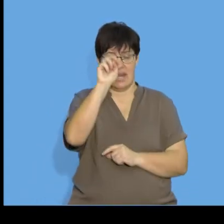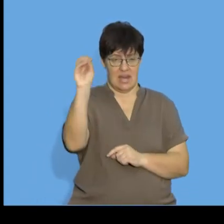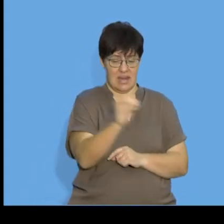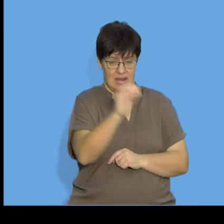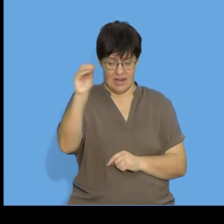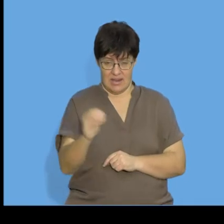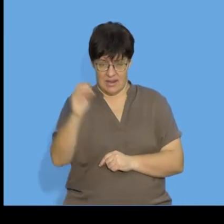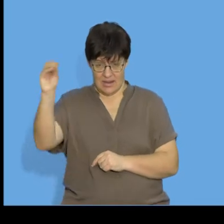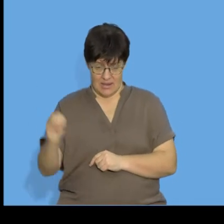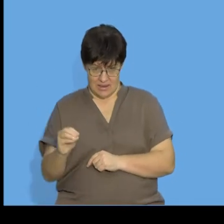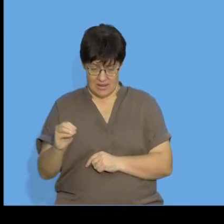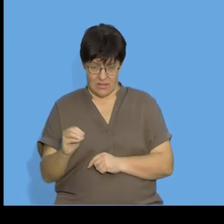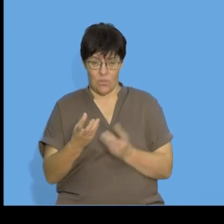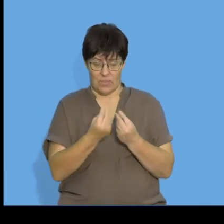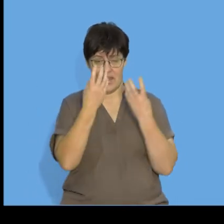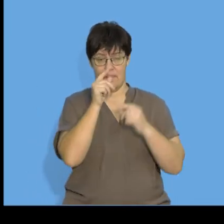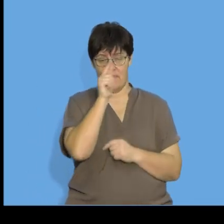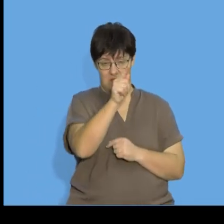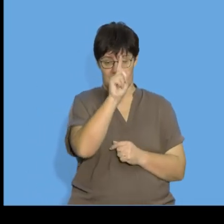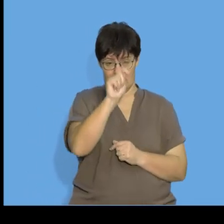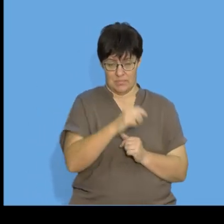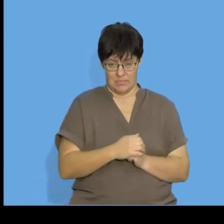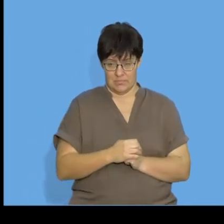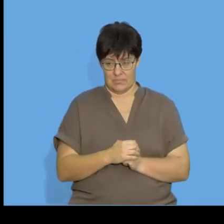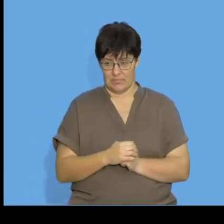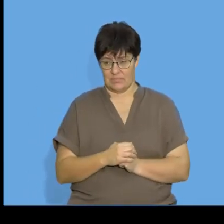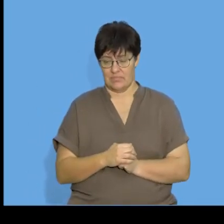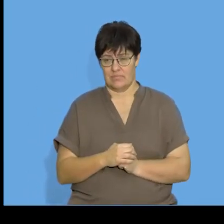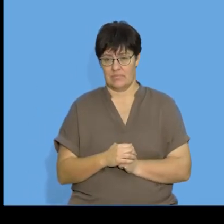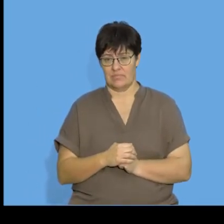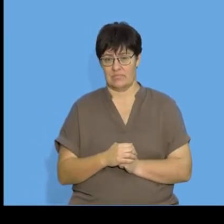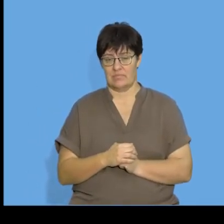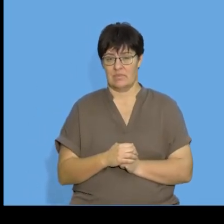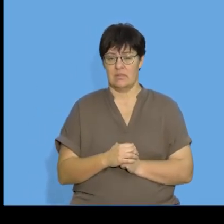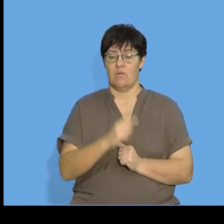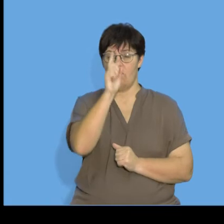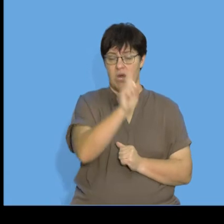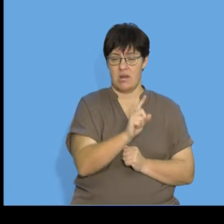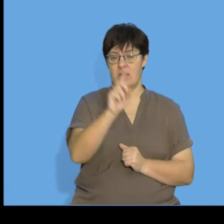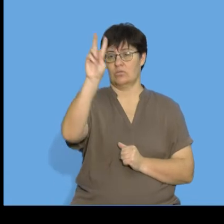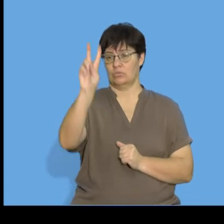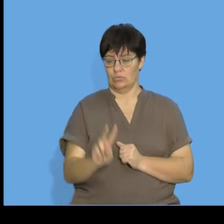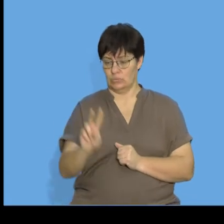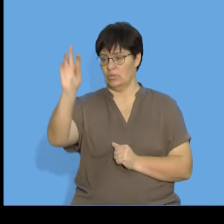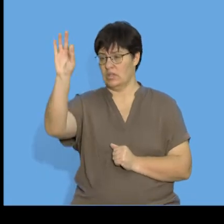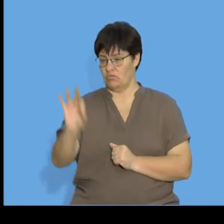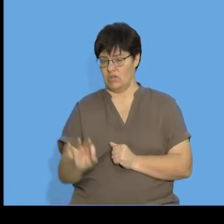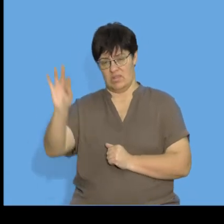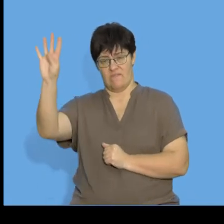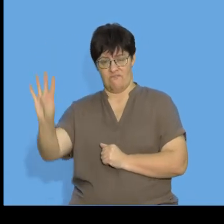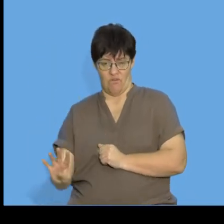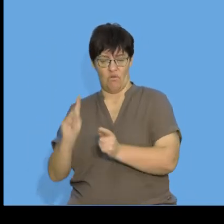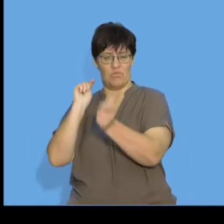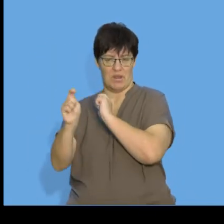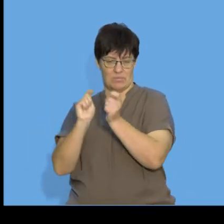in this quadratic sequence with N is equal to one, N is equal to two, and N is equal to three,